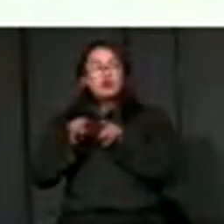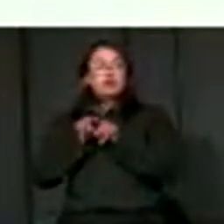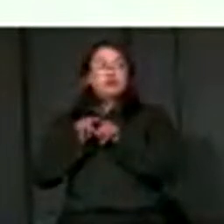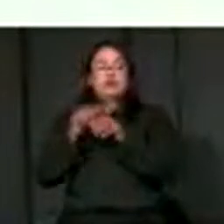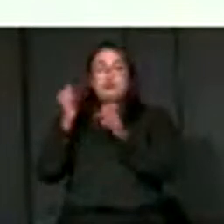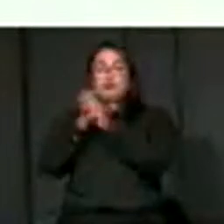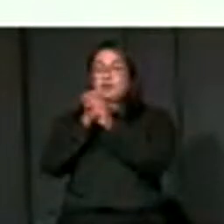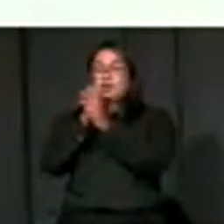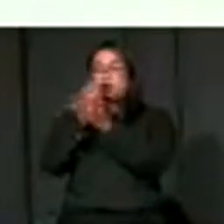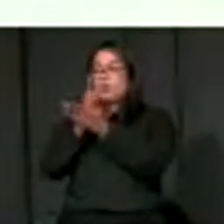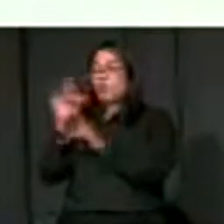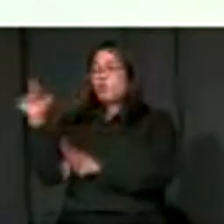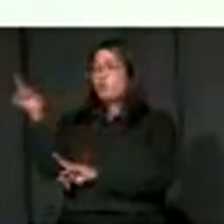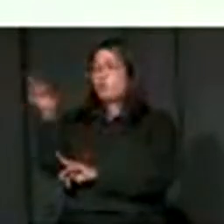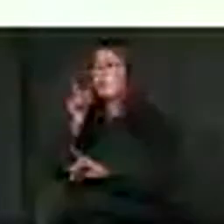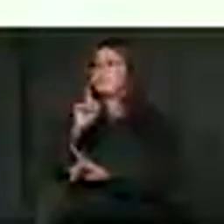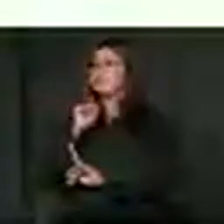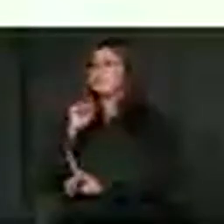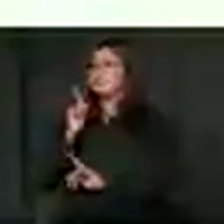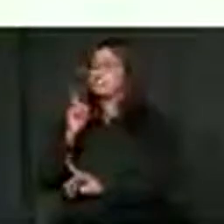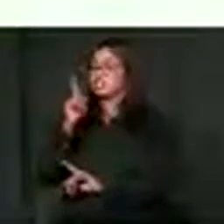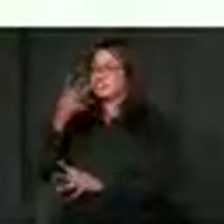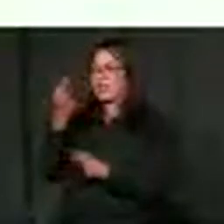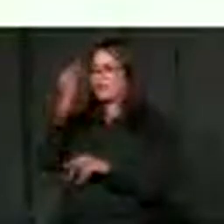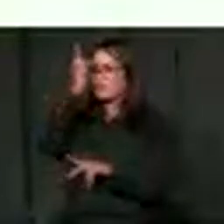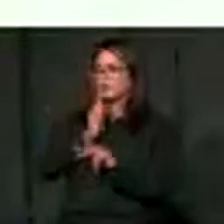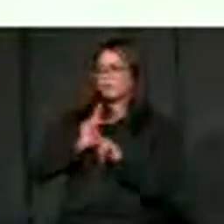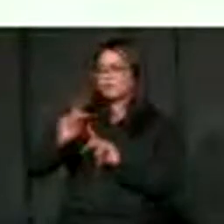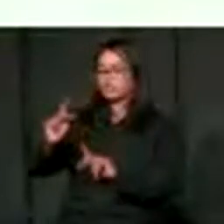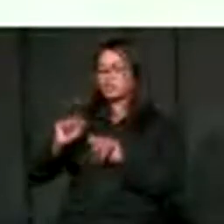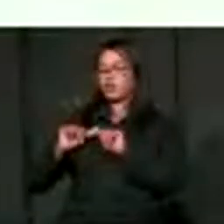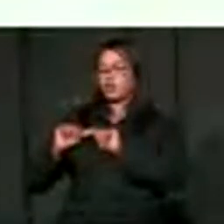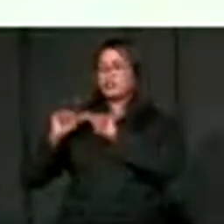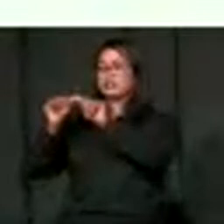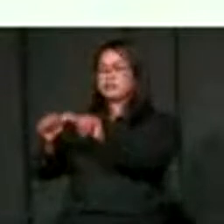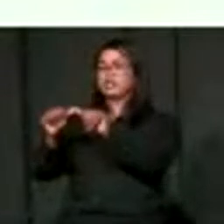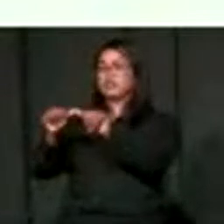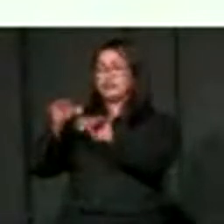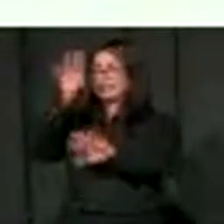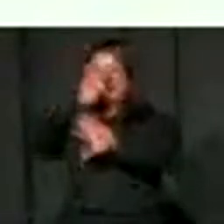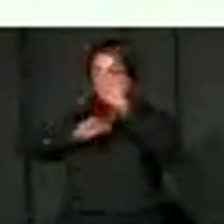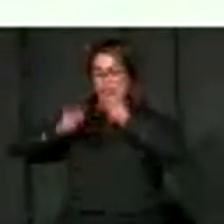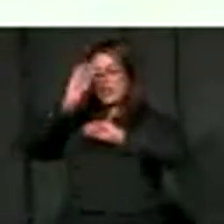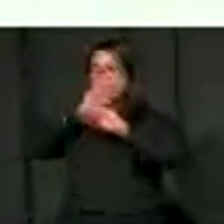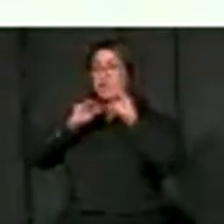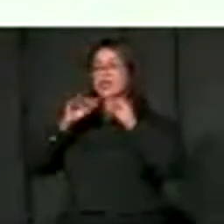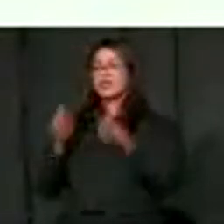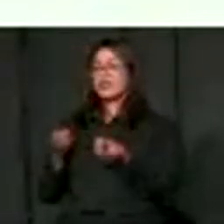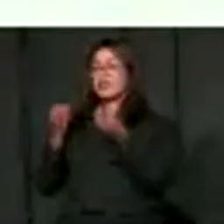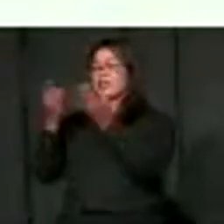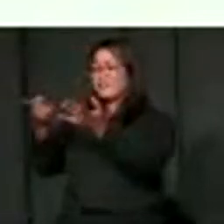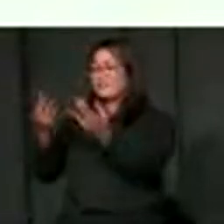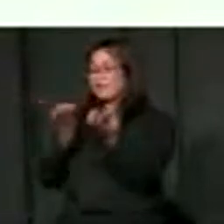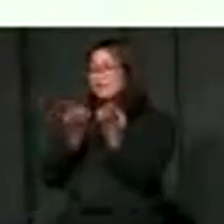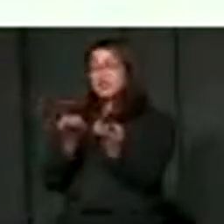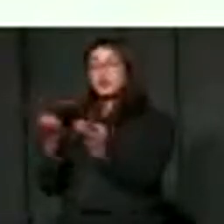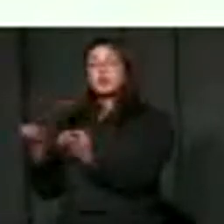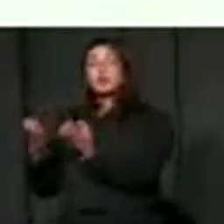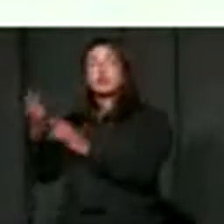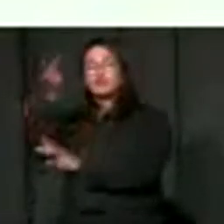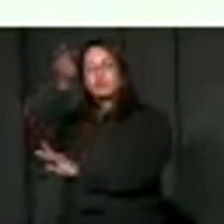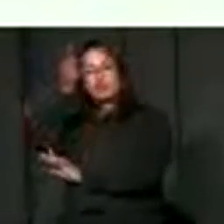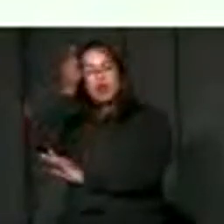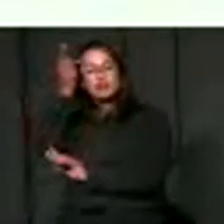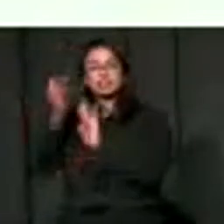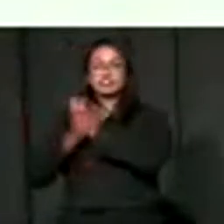all teachers to engage in professional continuous learning and to ensure that they are equipped with knowledge and skills to